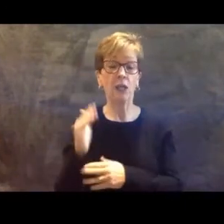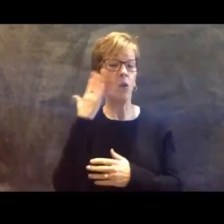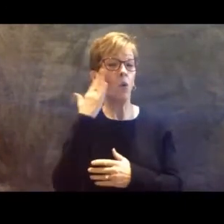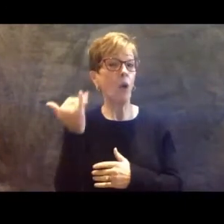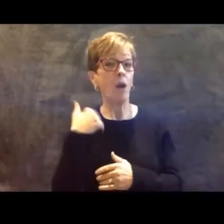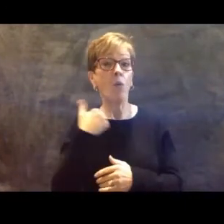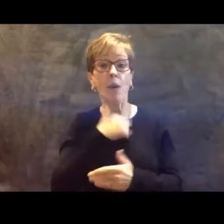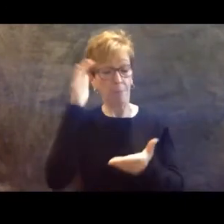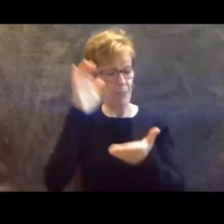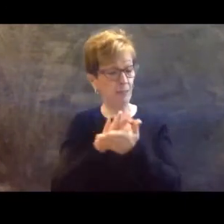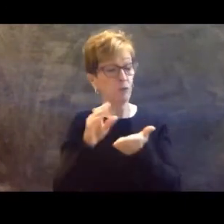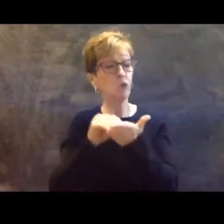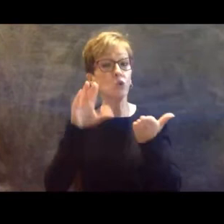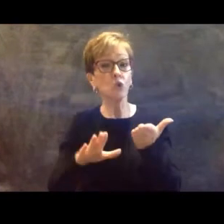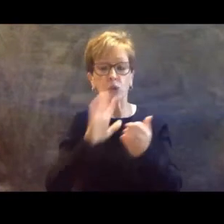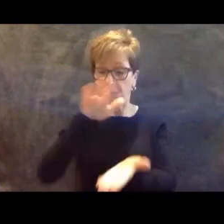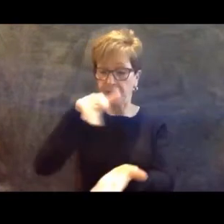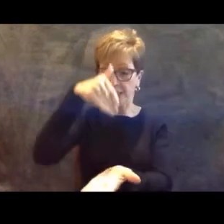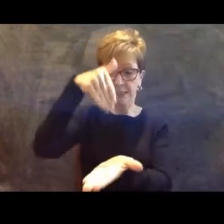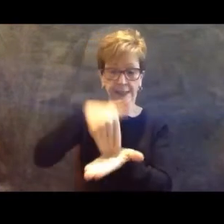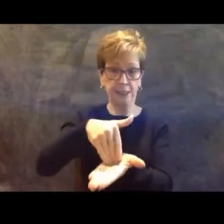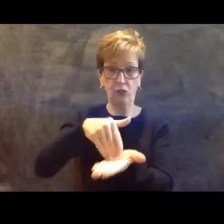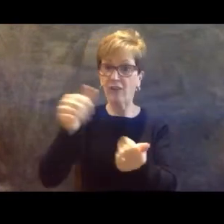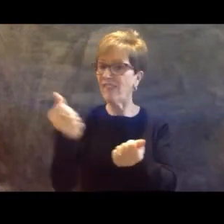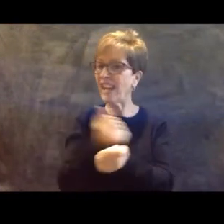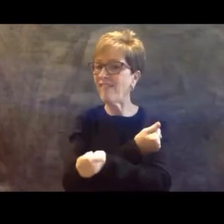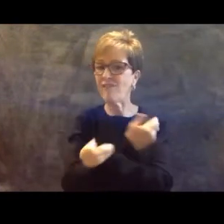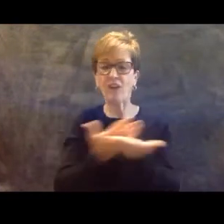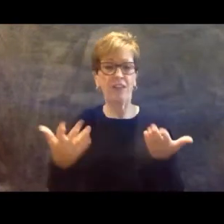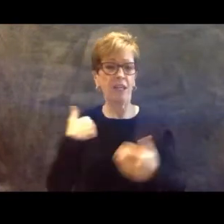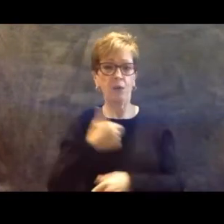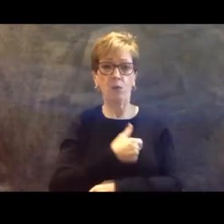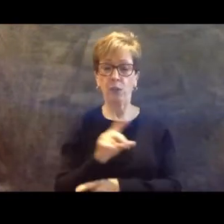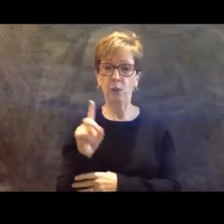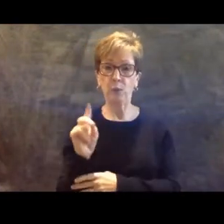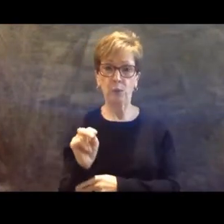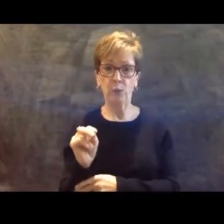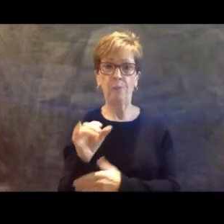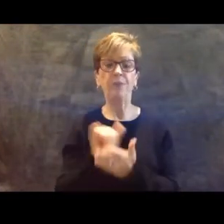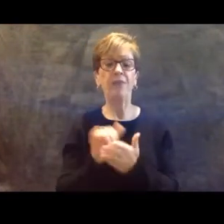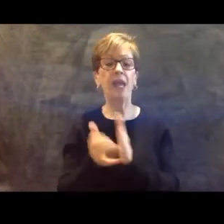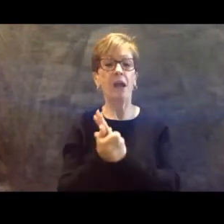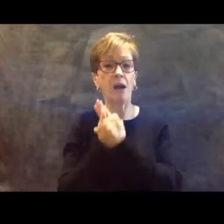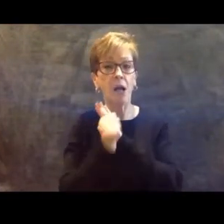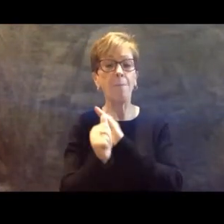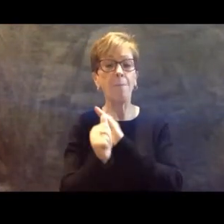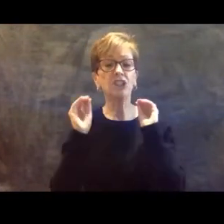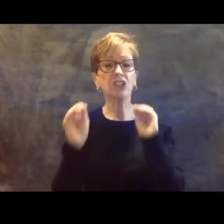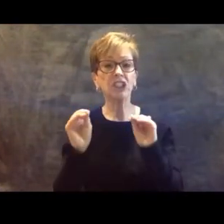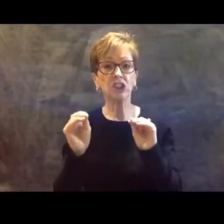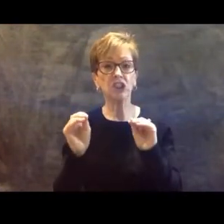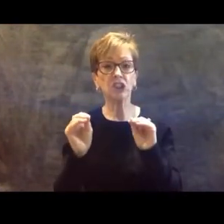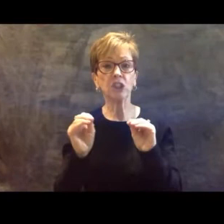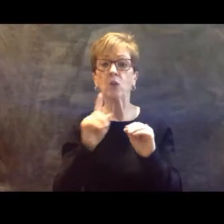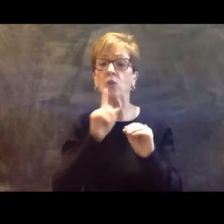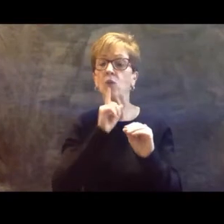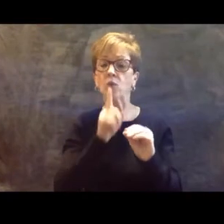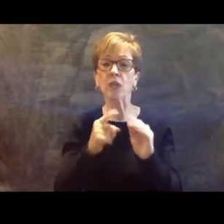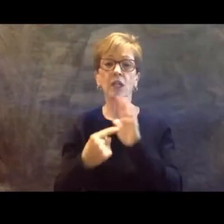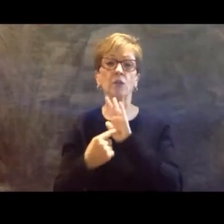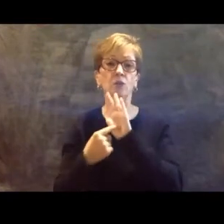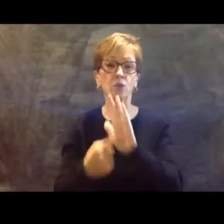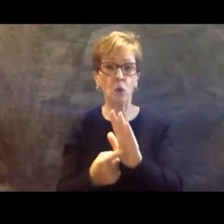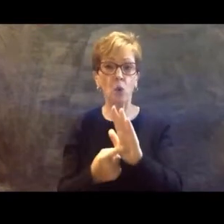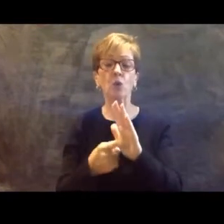center of everything we do and that accomplished teaching really comes through from engaging with those national